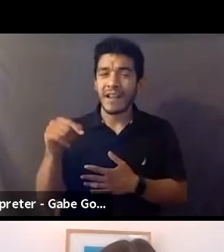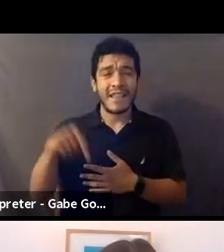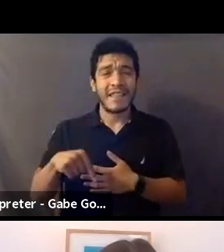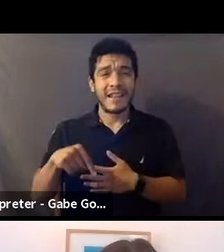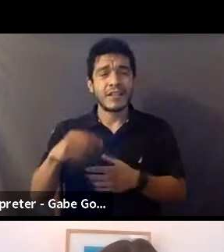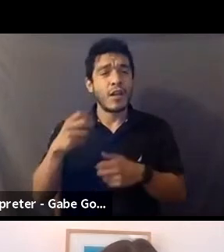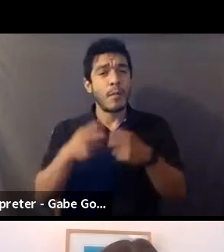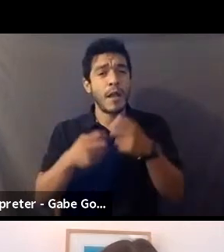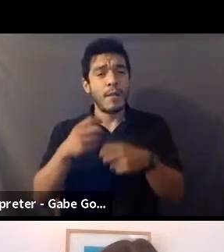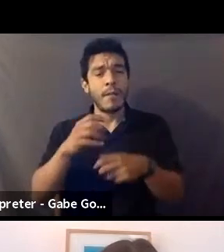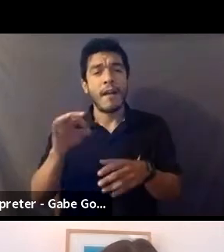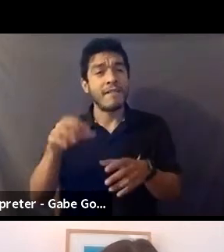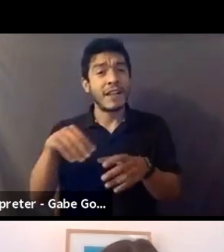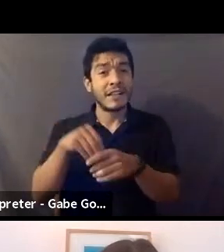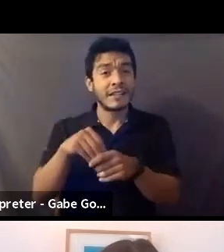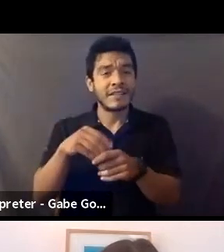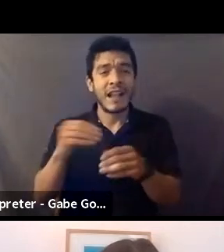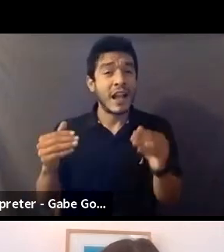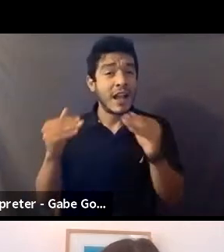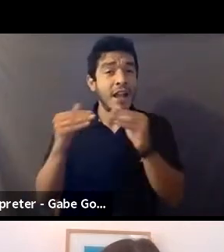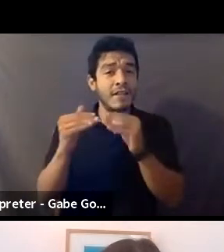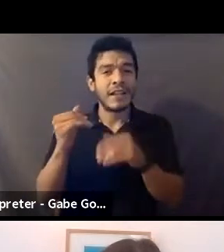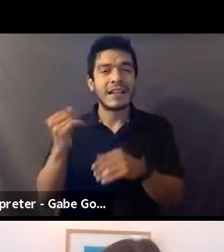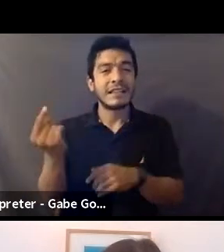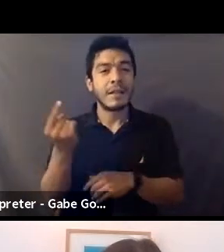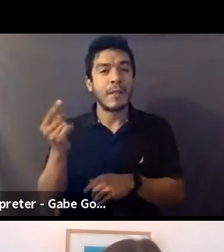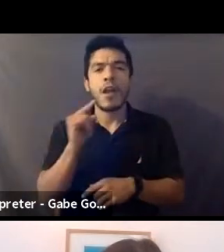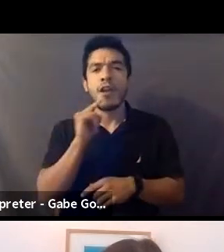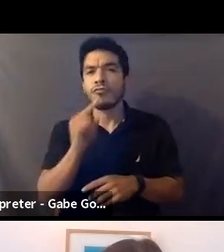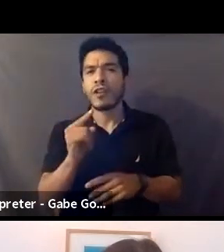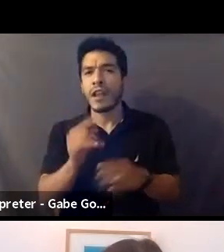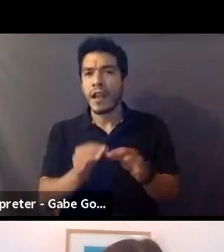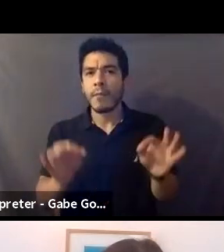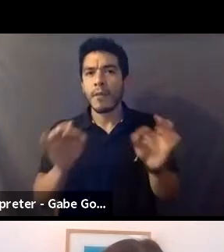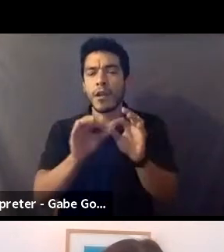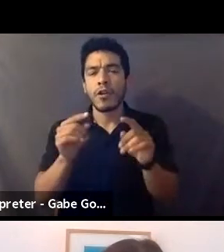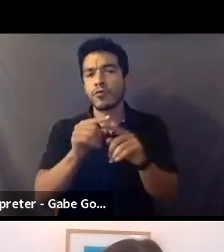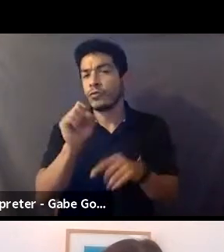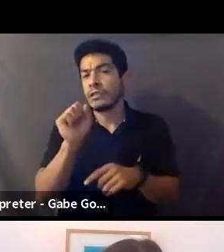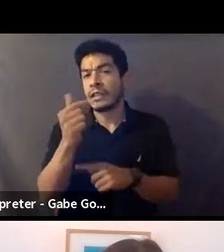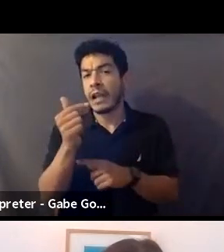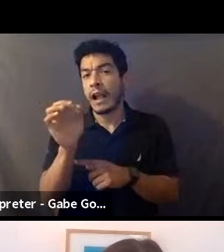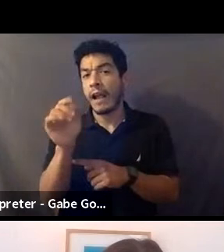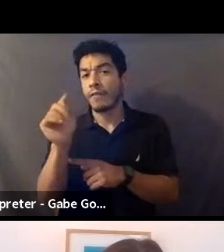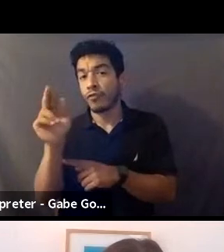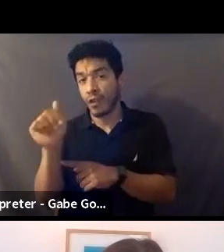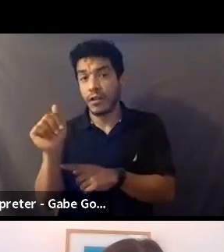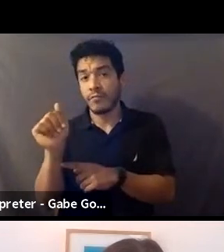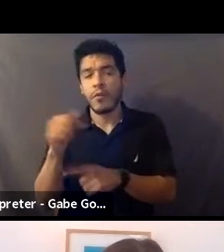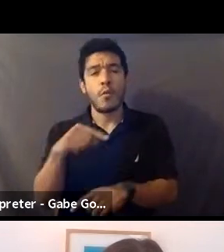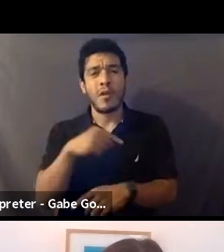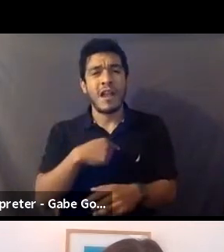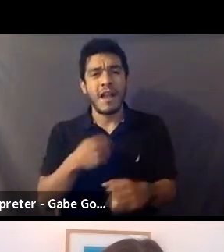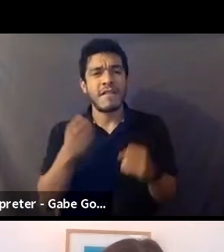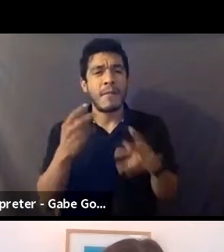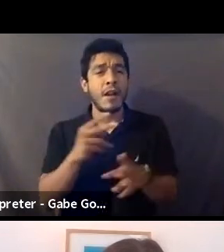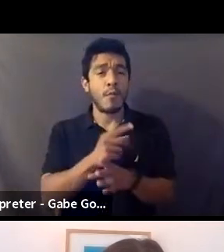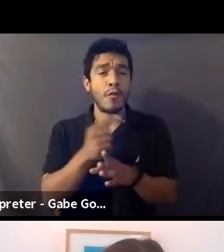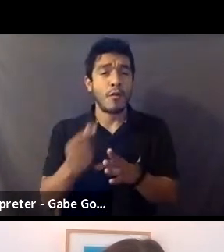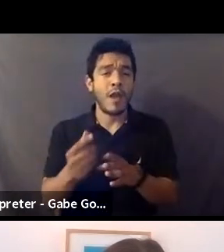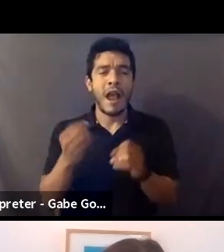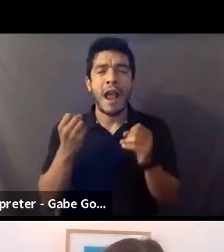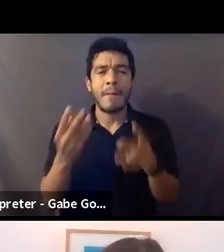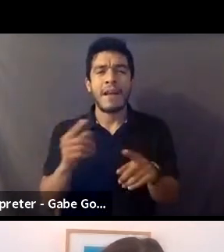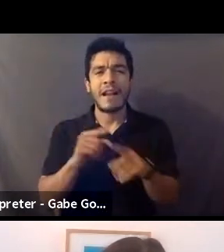of inclusivity and equity is something that's really critical to SAG-AFTRA. We have a number of, programs and a number of